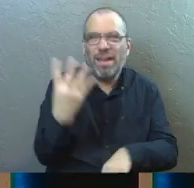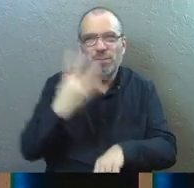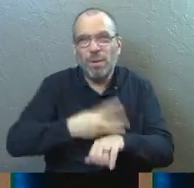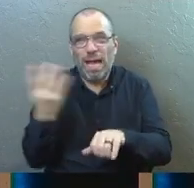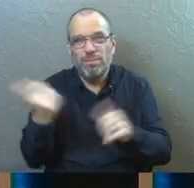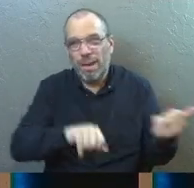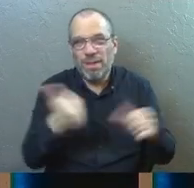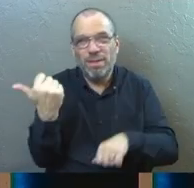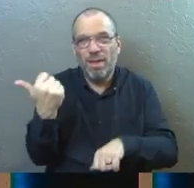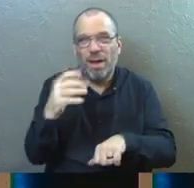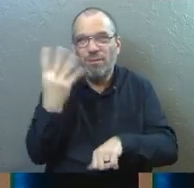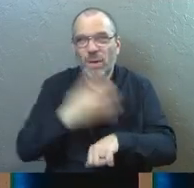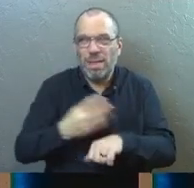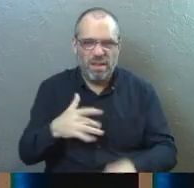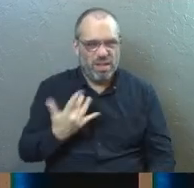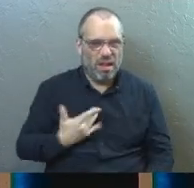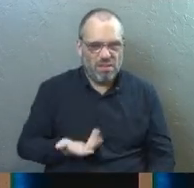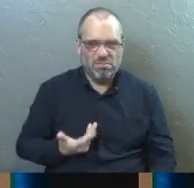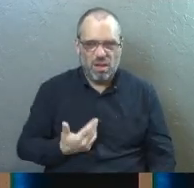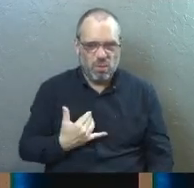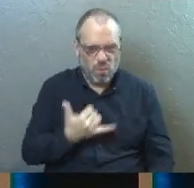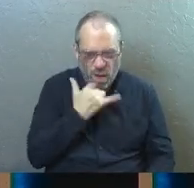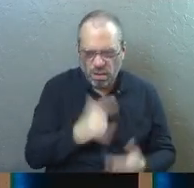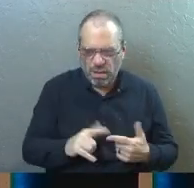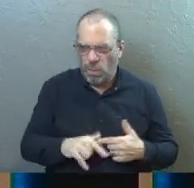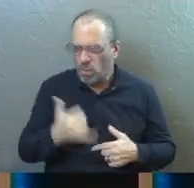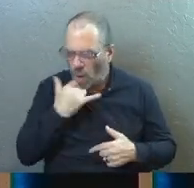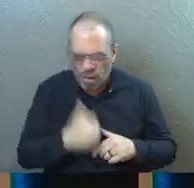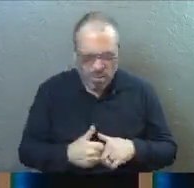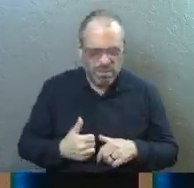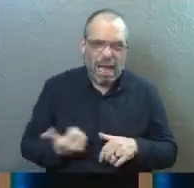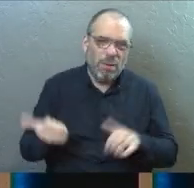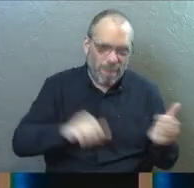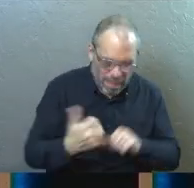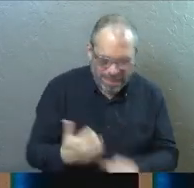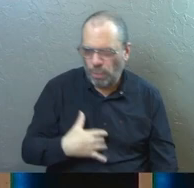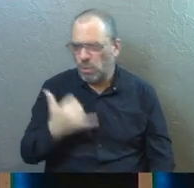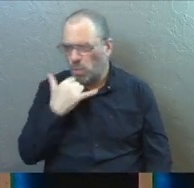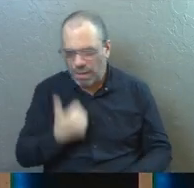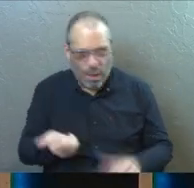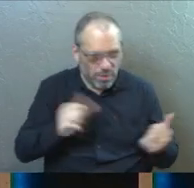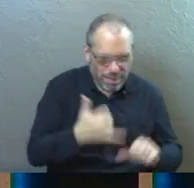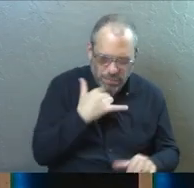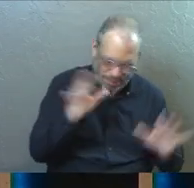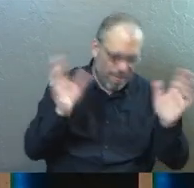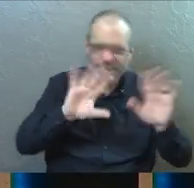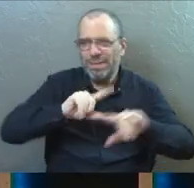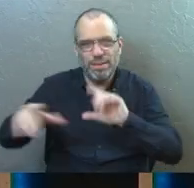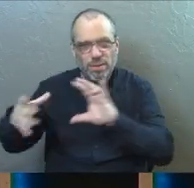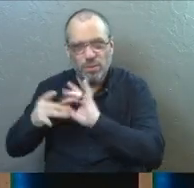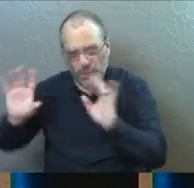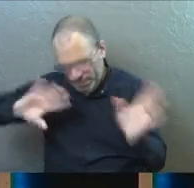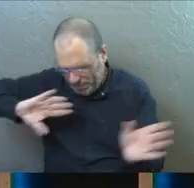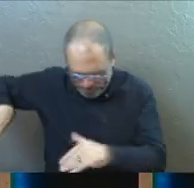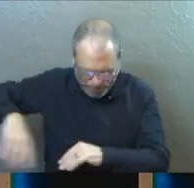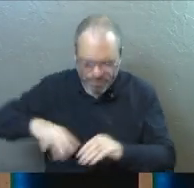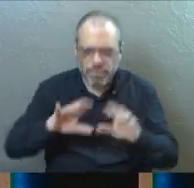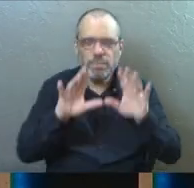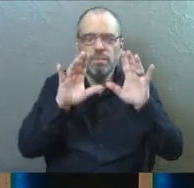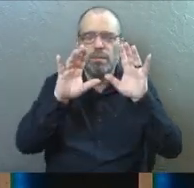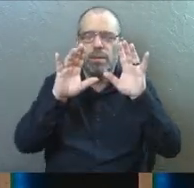four times, by the way, because I kept feeling like I was doing it wrong. And so I get baptized again and baptized again. Anyway, that's another story, but